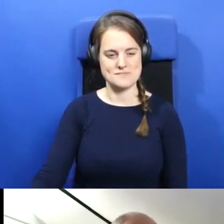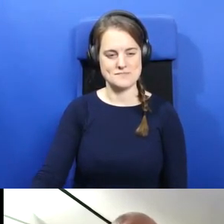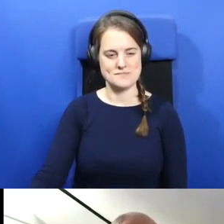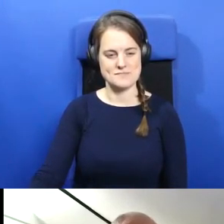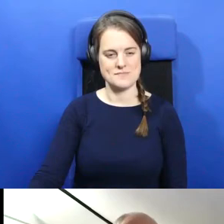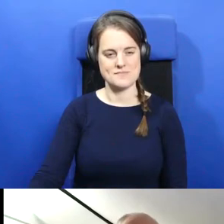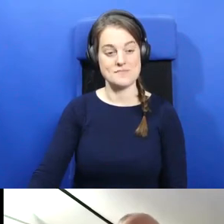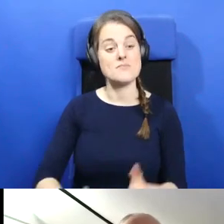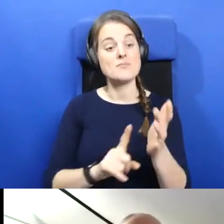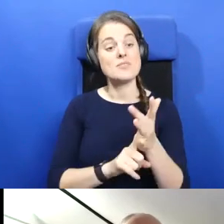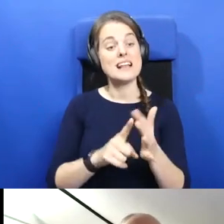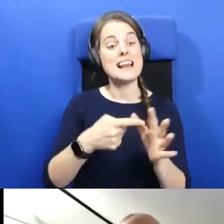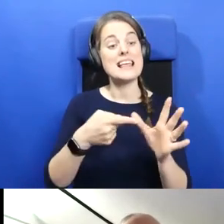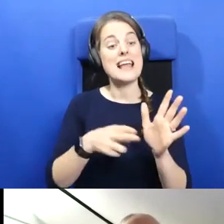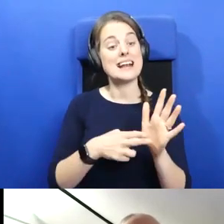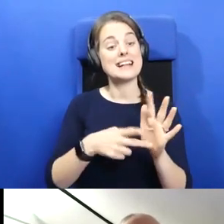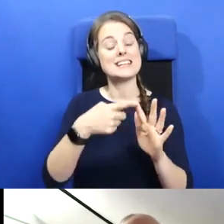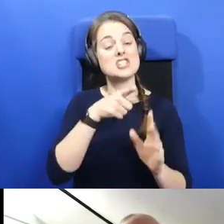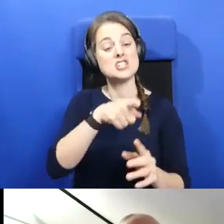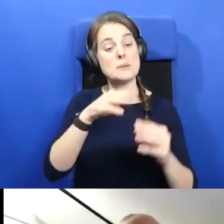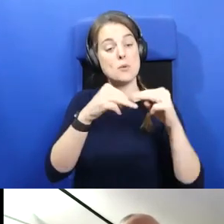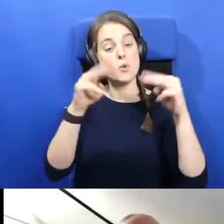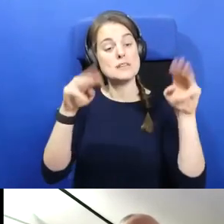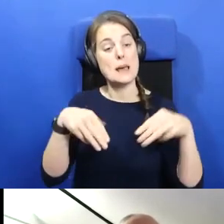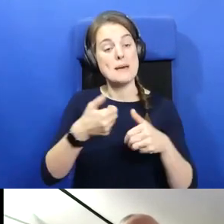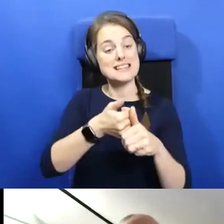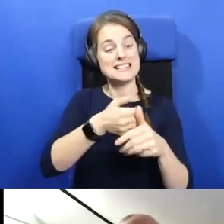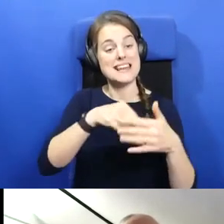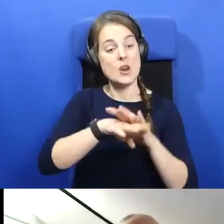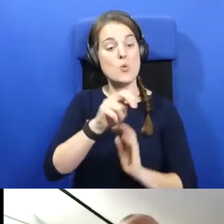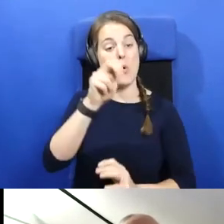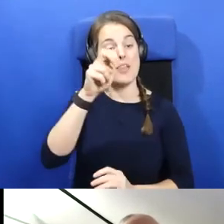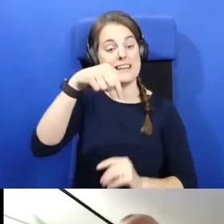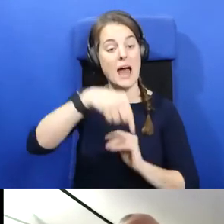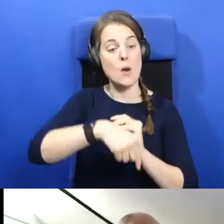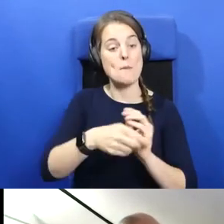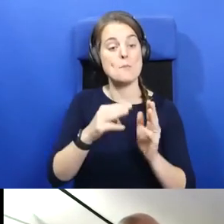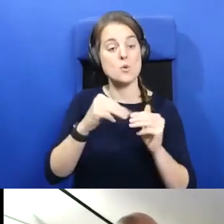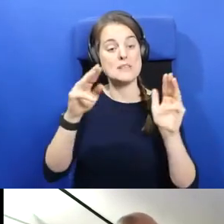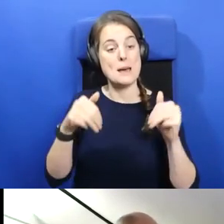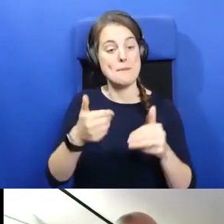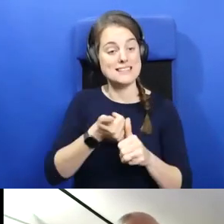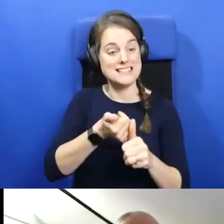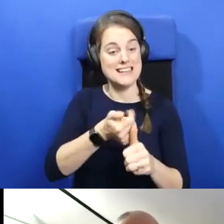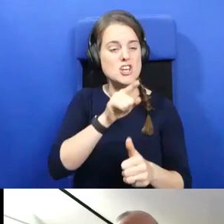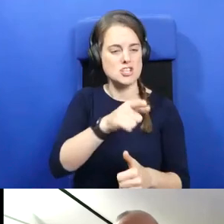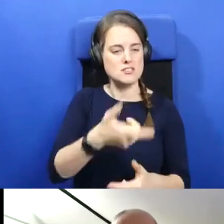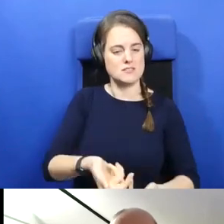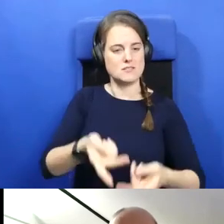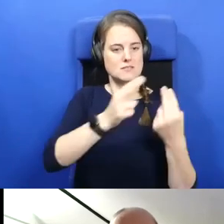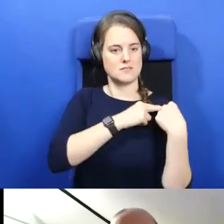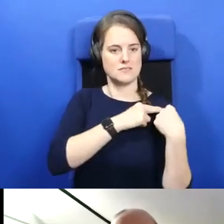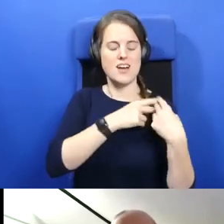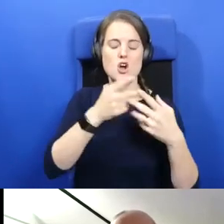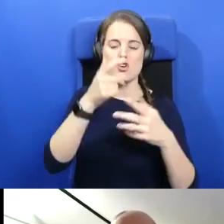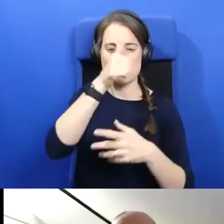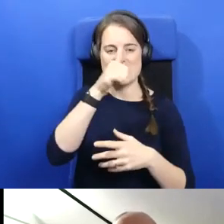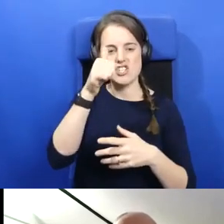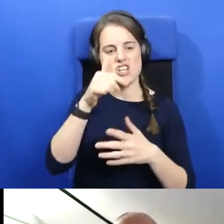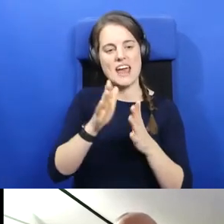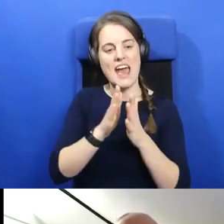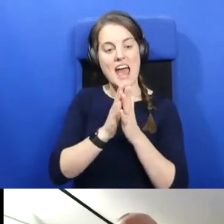Leanne is the museum assistant at North Down Museum, where she has taken on the main role of the Christian heritage and history of St